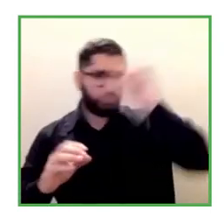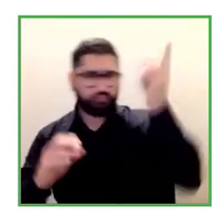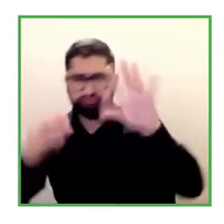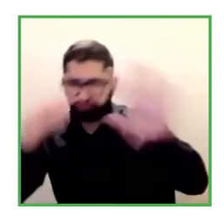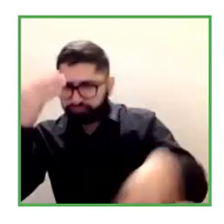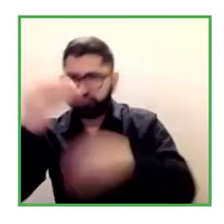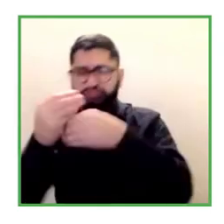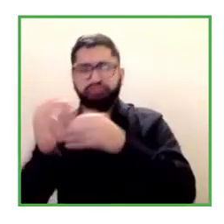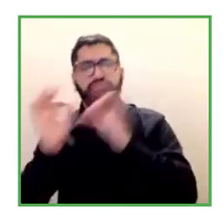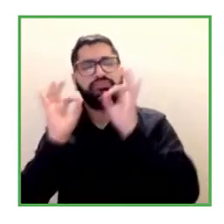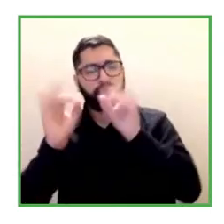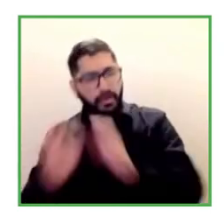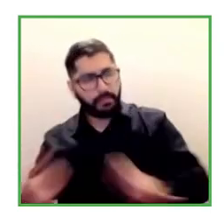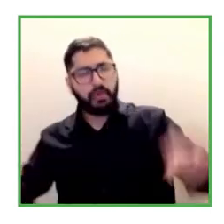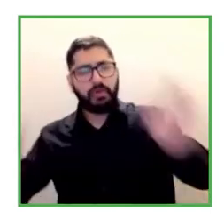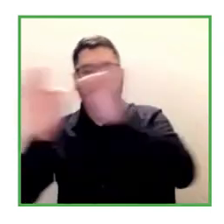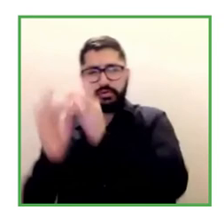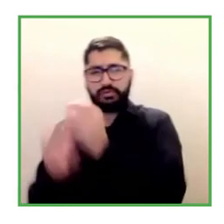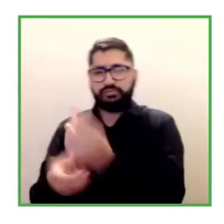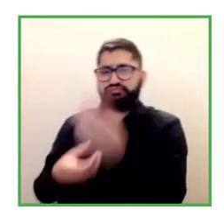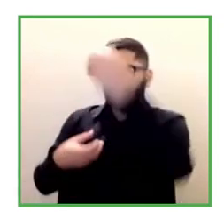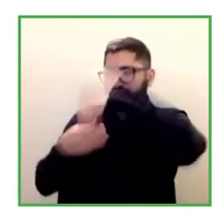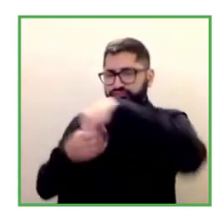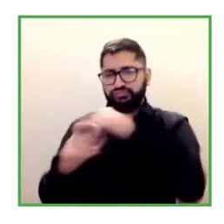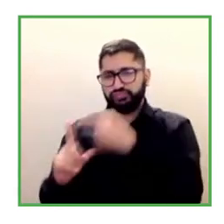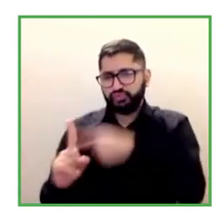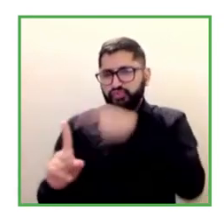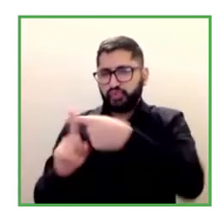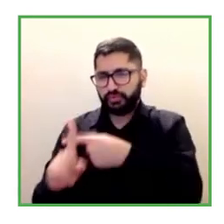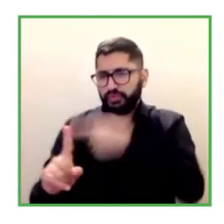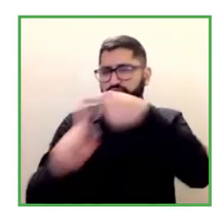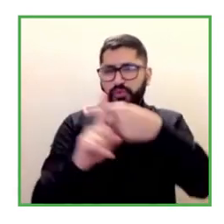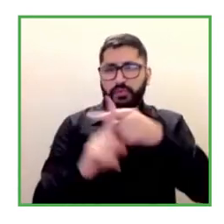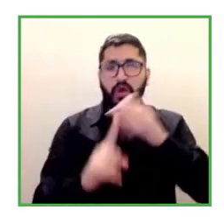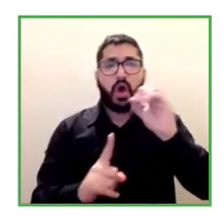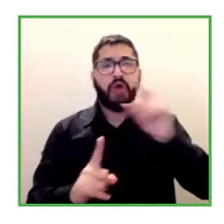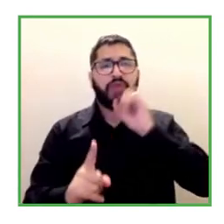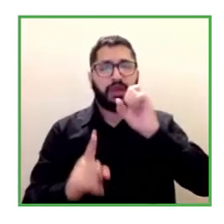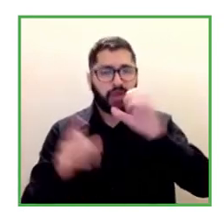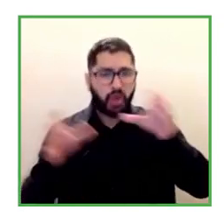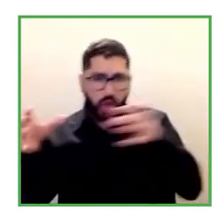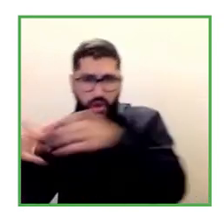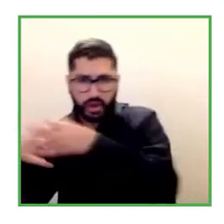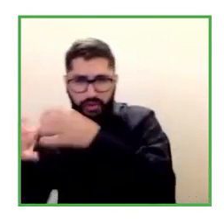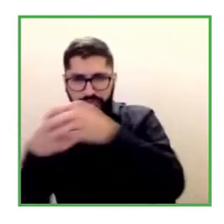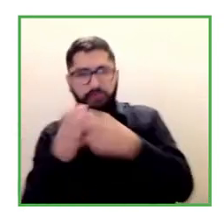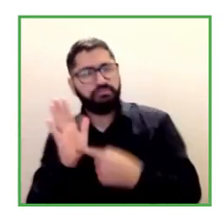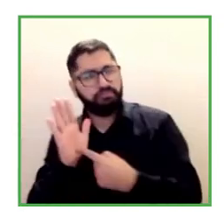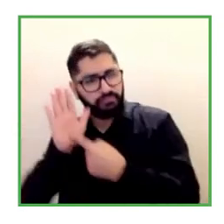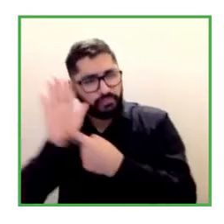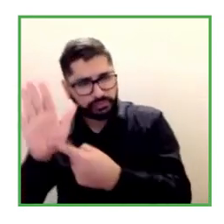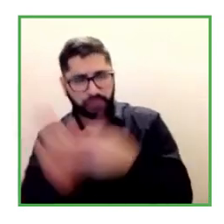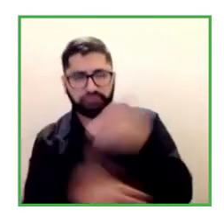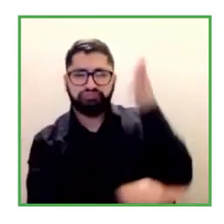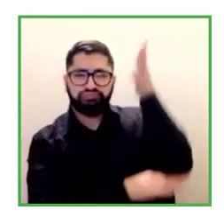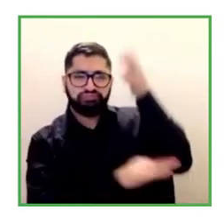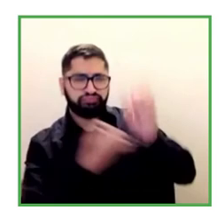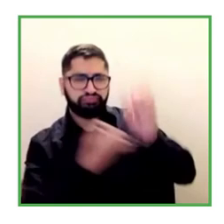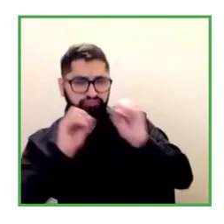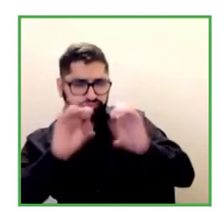keep working with the different training institutions university and